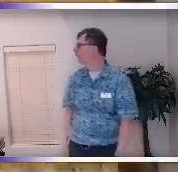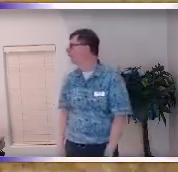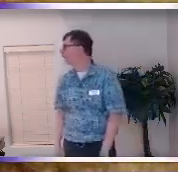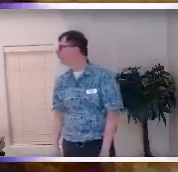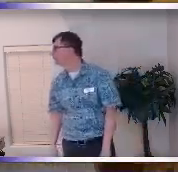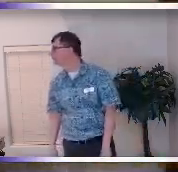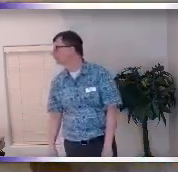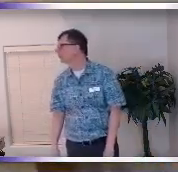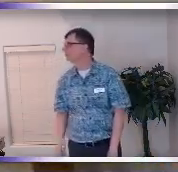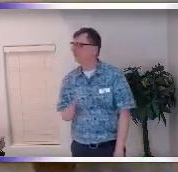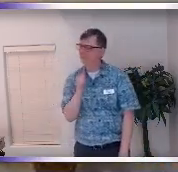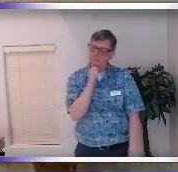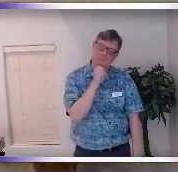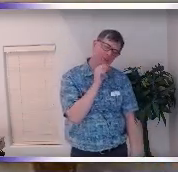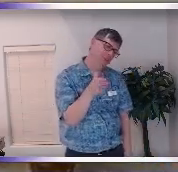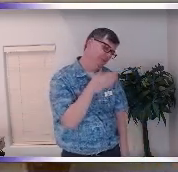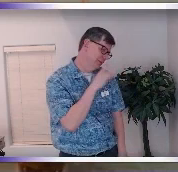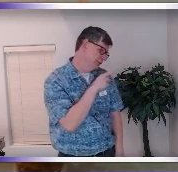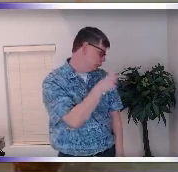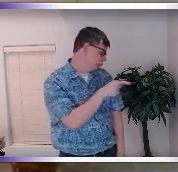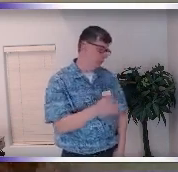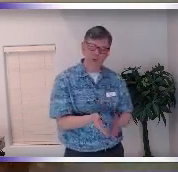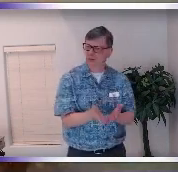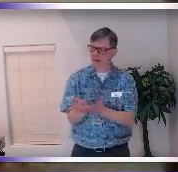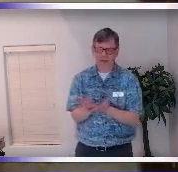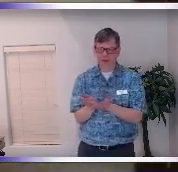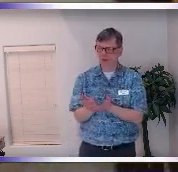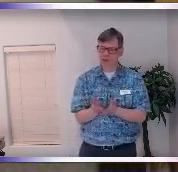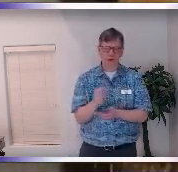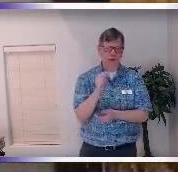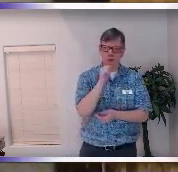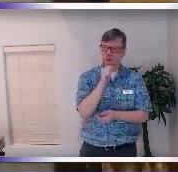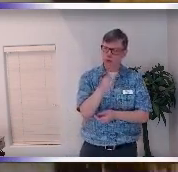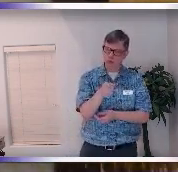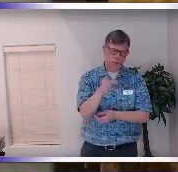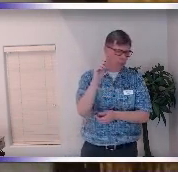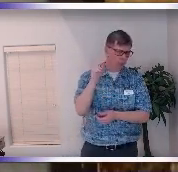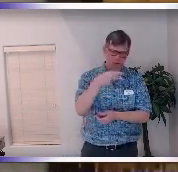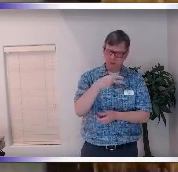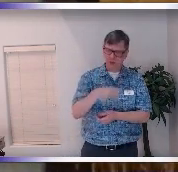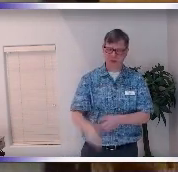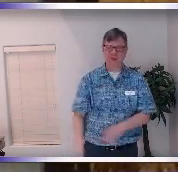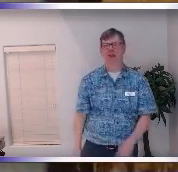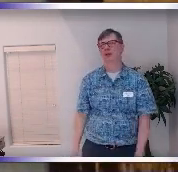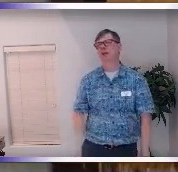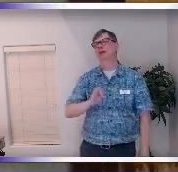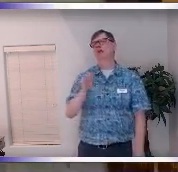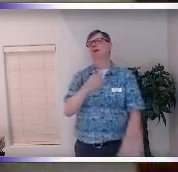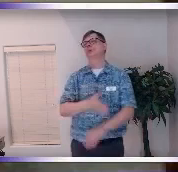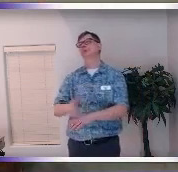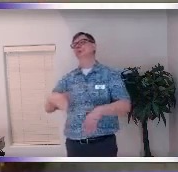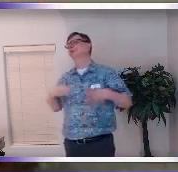my mom was like are you a minister are you really are you okay and so you know this this is our mundane